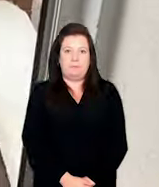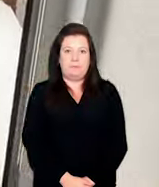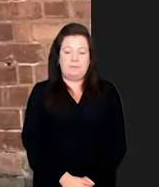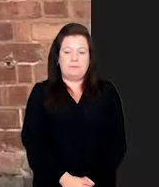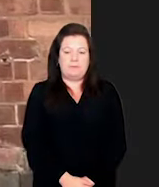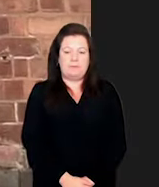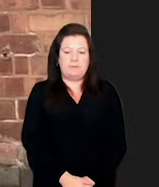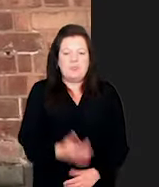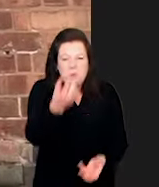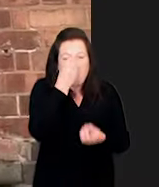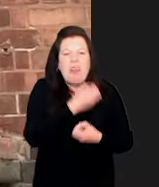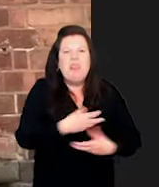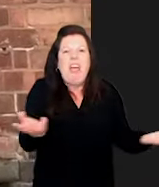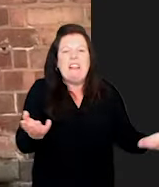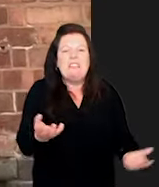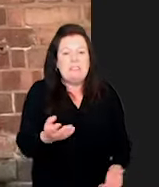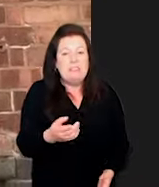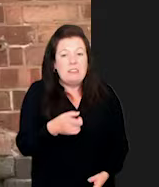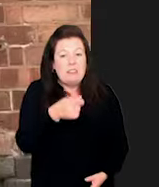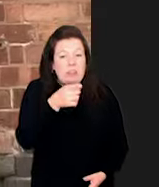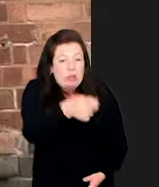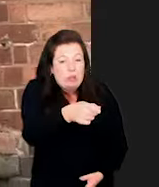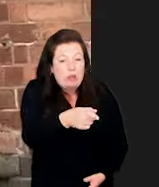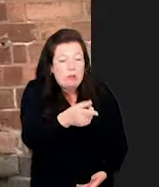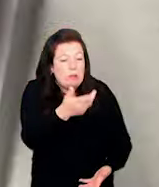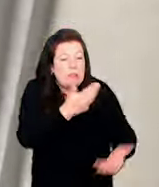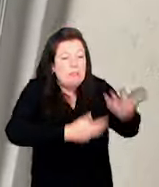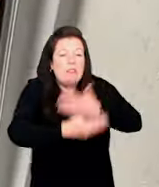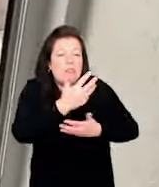You're a pathetic fool! And I can't trust the words you ever say!